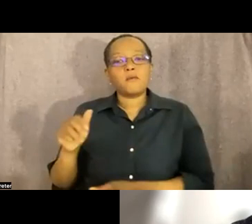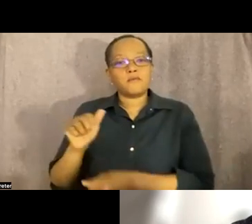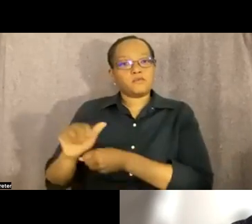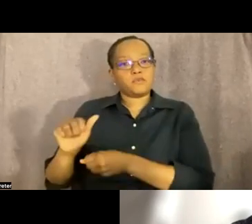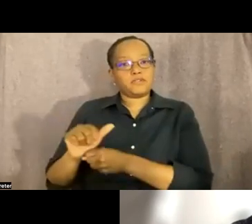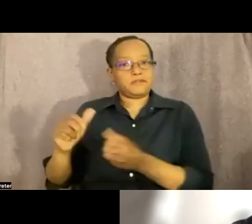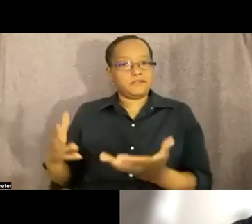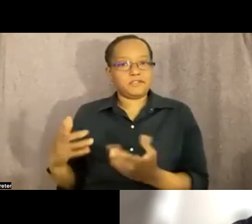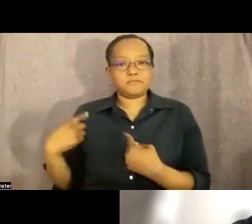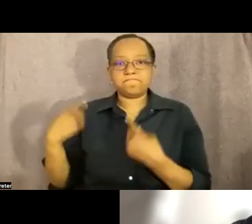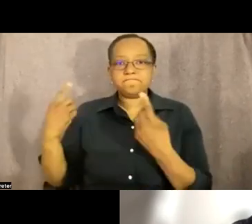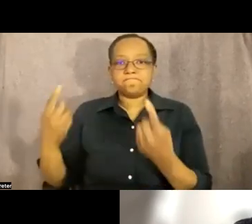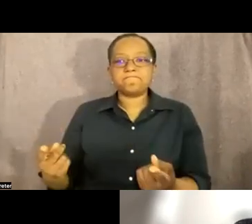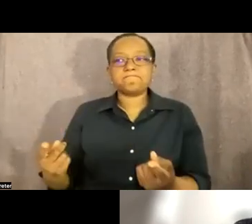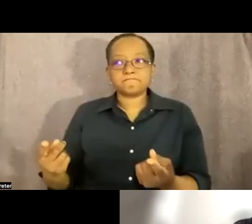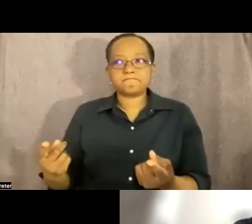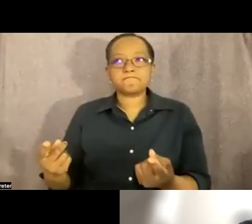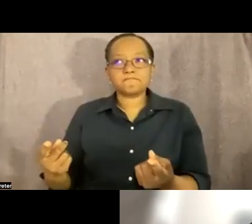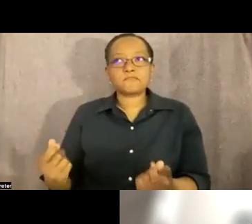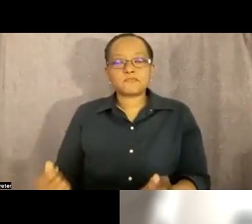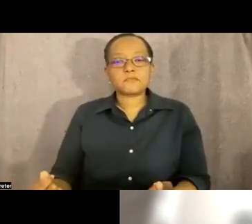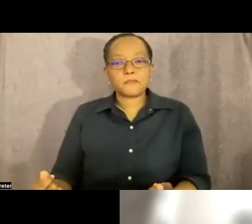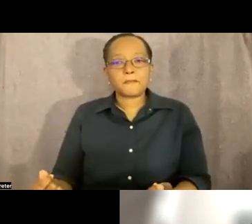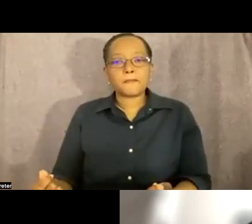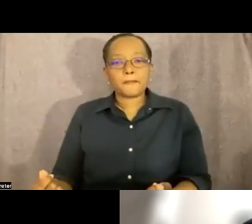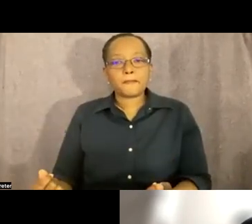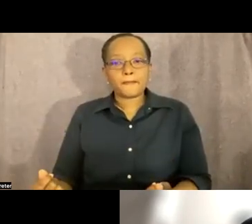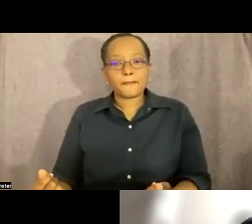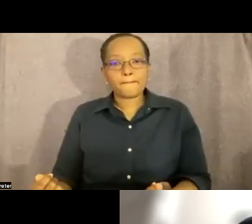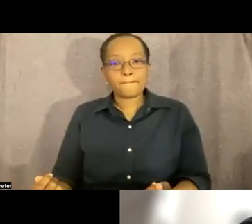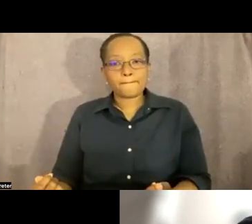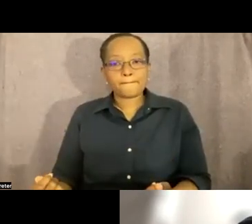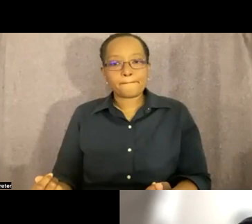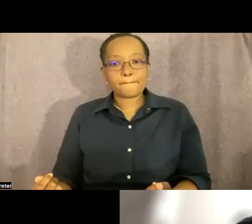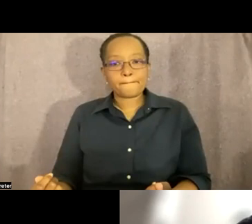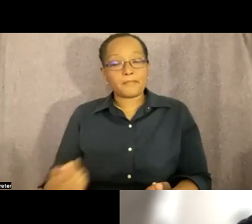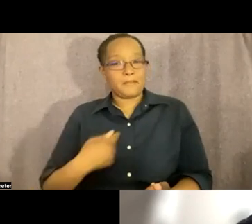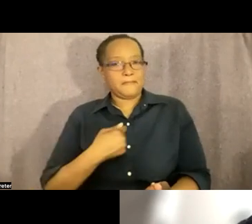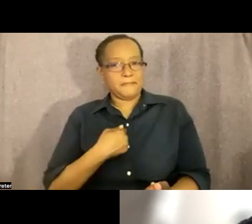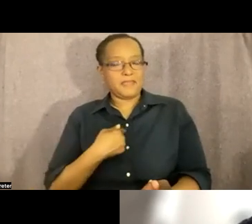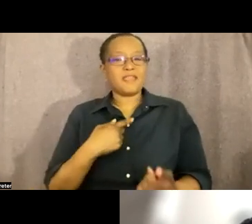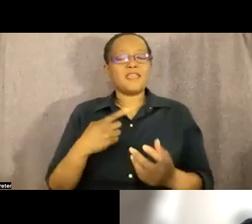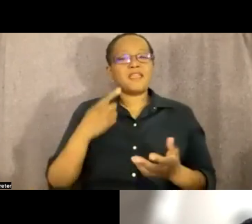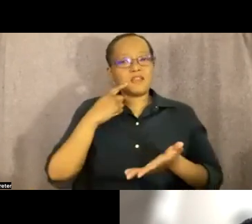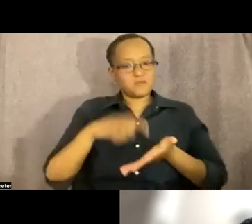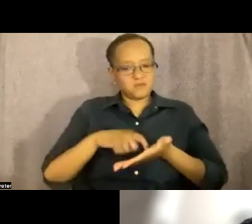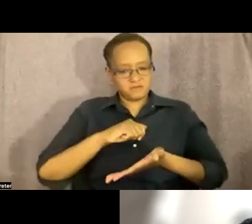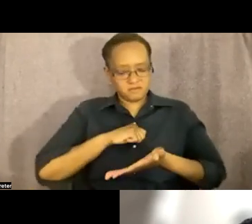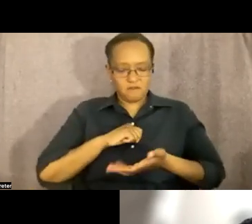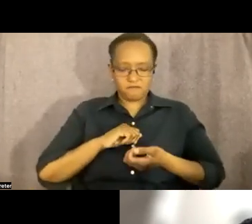uh this as as i was changing to transforming and and